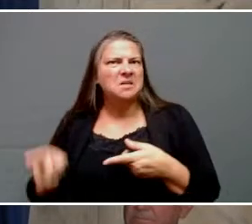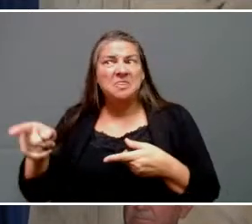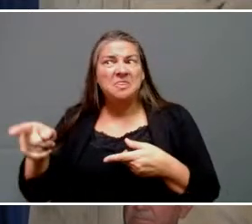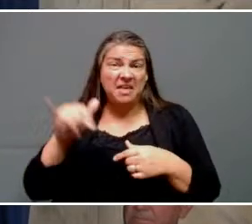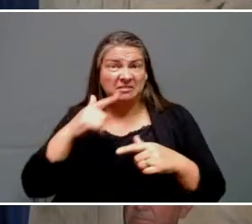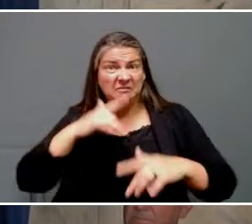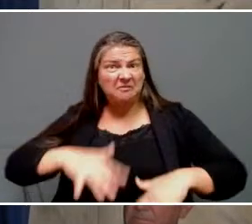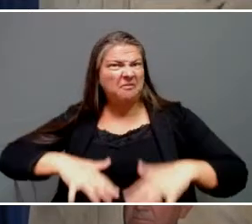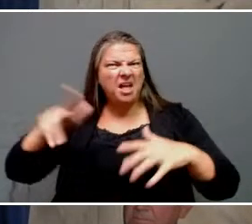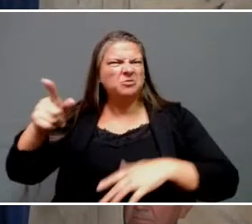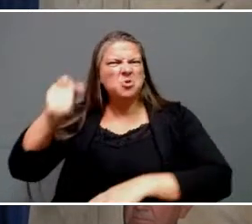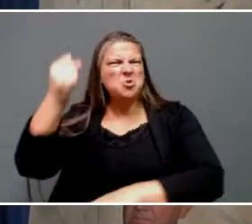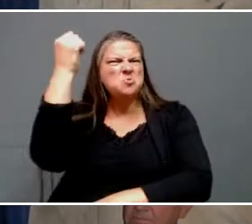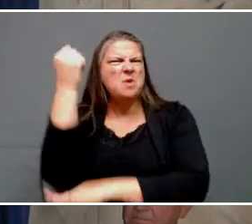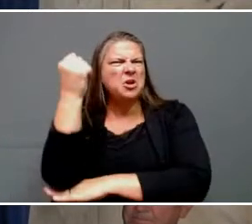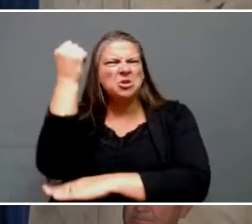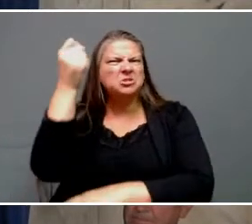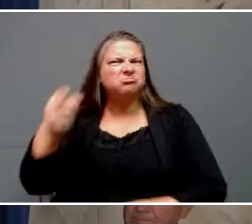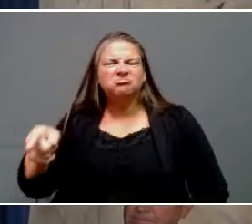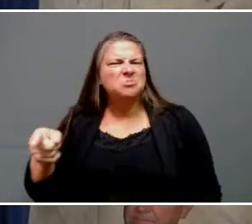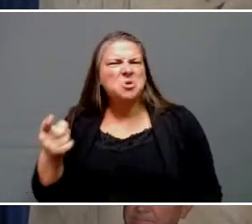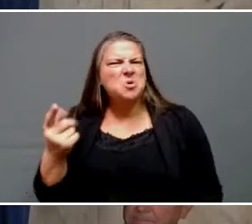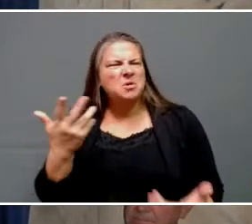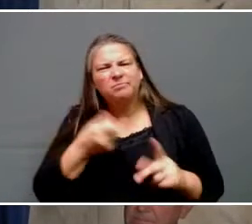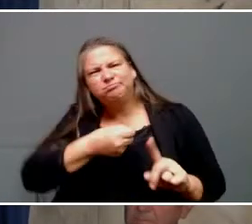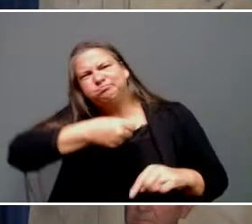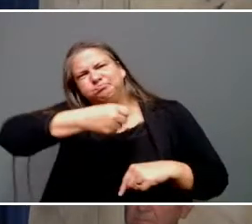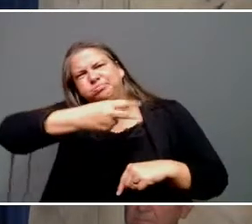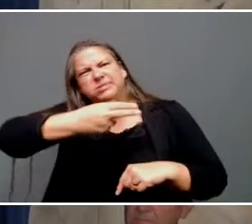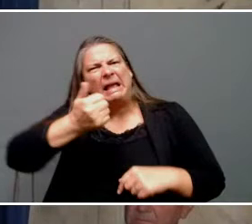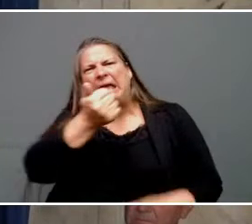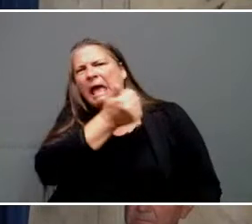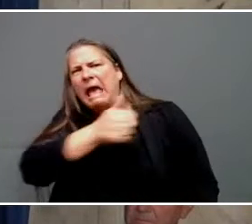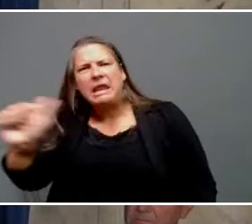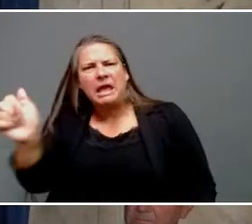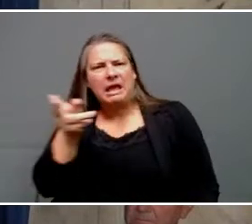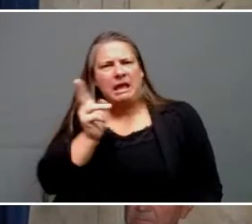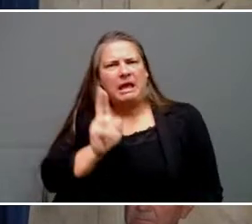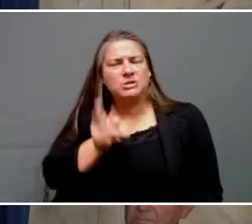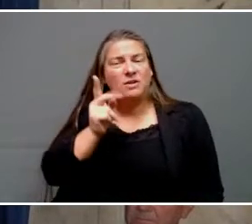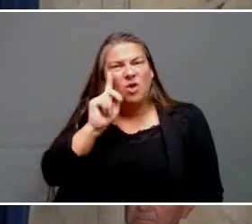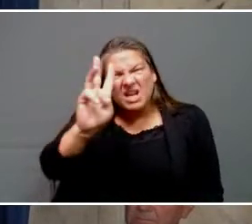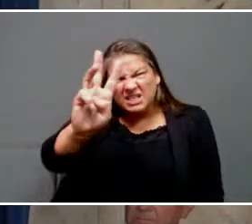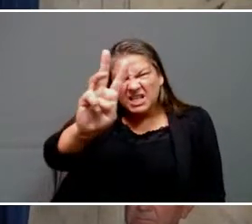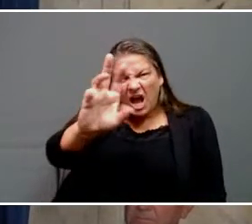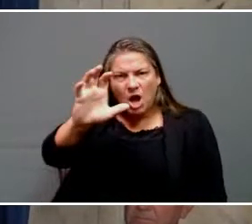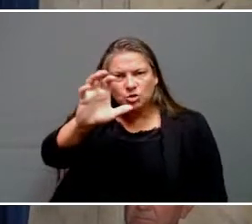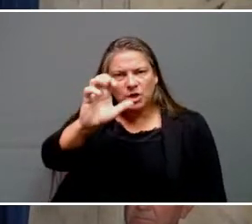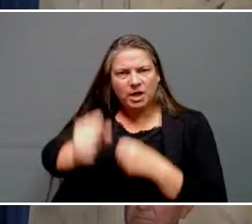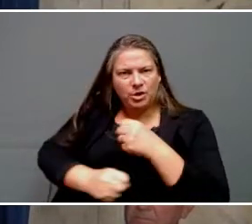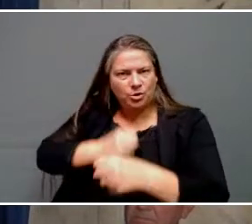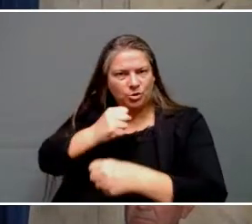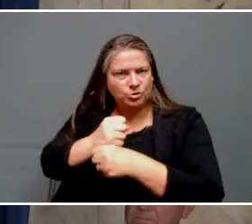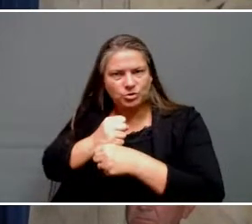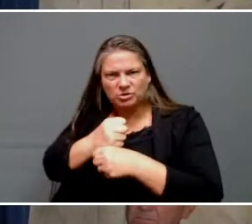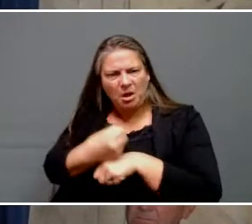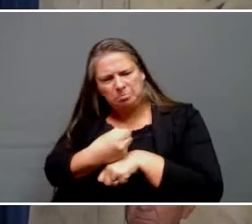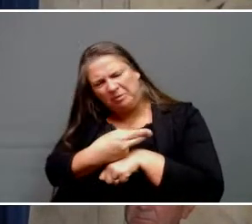recorded or in any way historical for 600 years in some people's estimation.